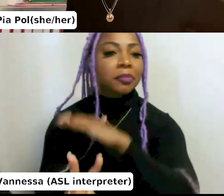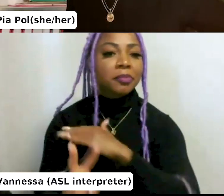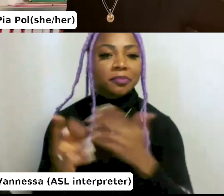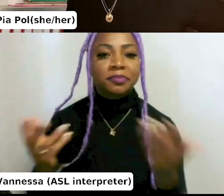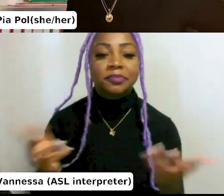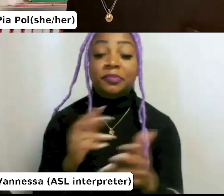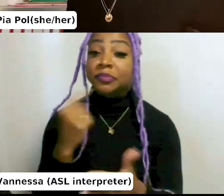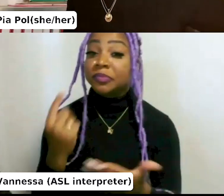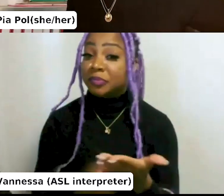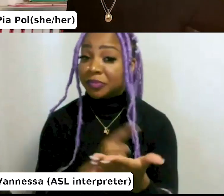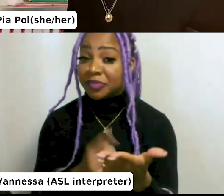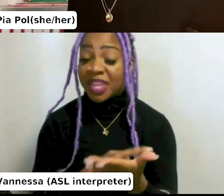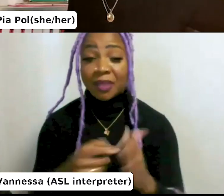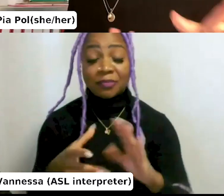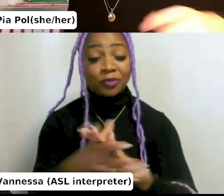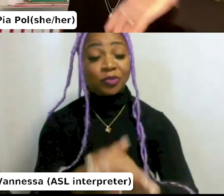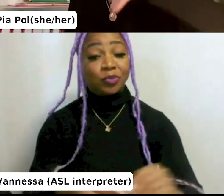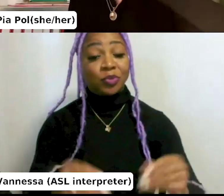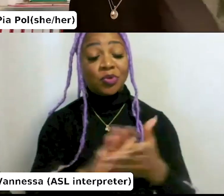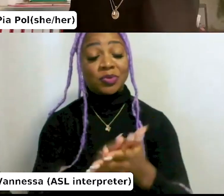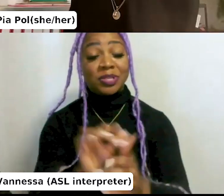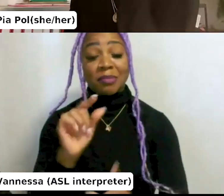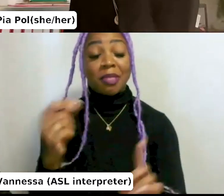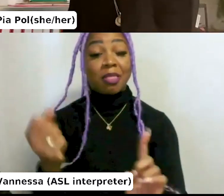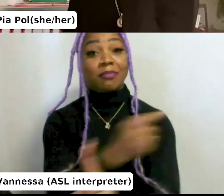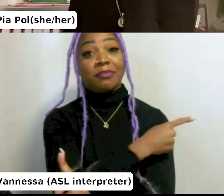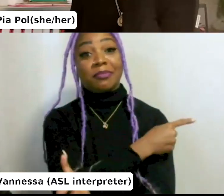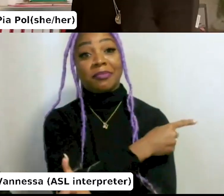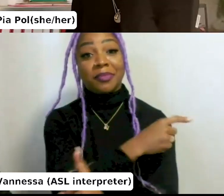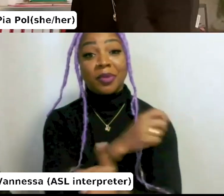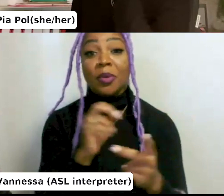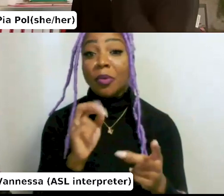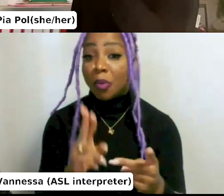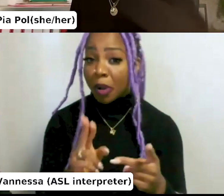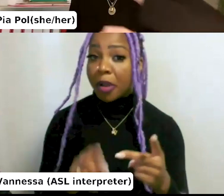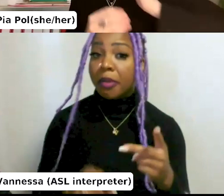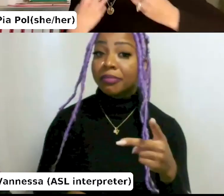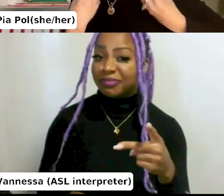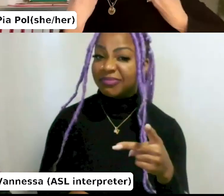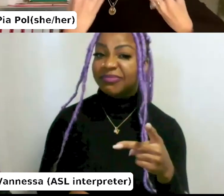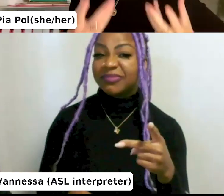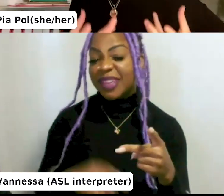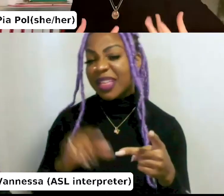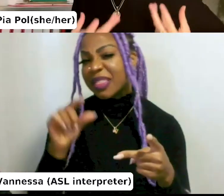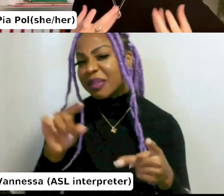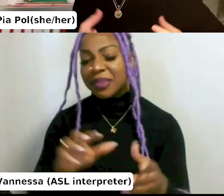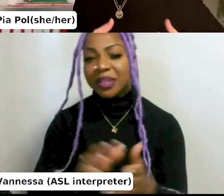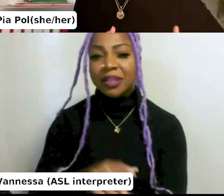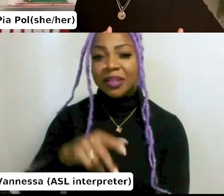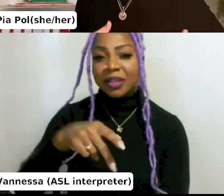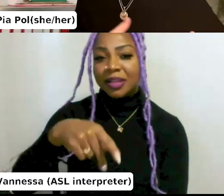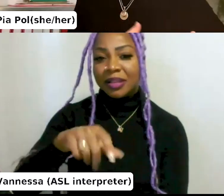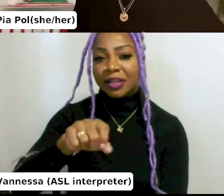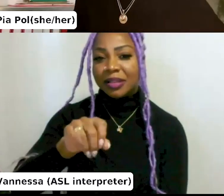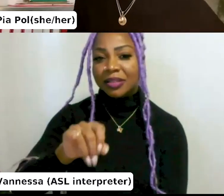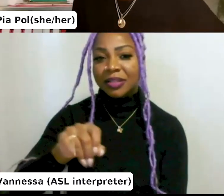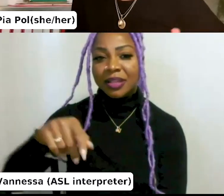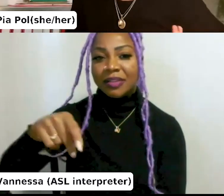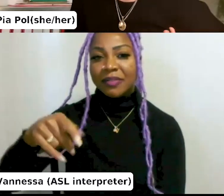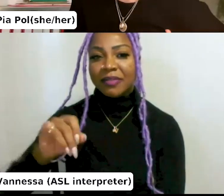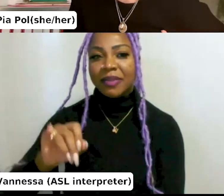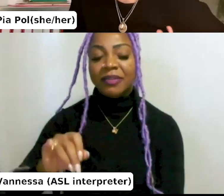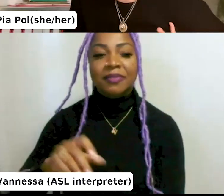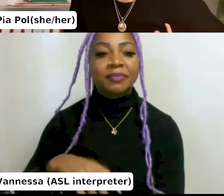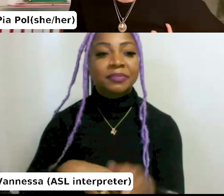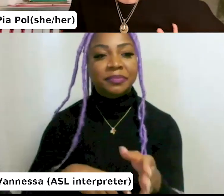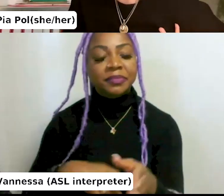stories that people have come up with are a little bit out there or, or would fall in the category of sci-fi. But I think the basic idea of